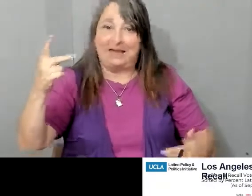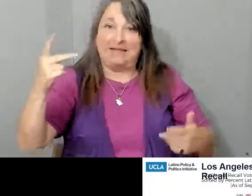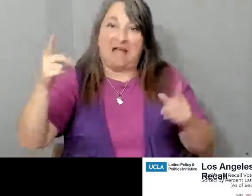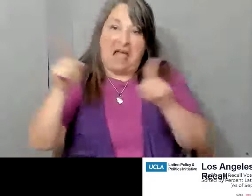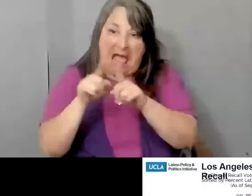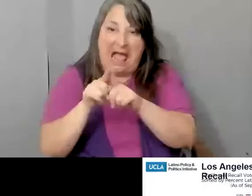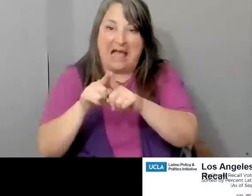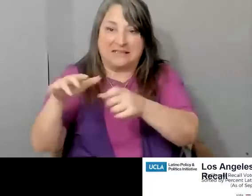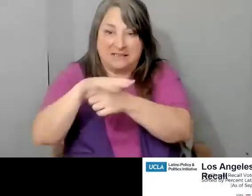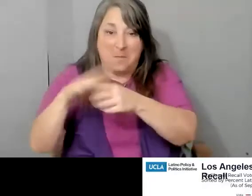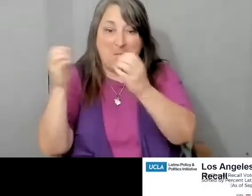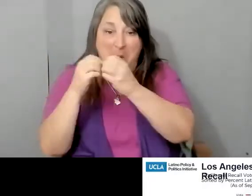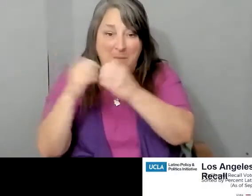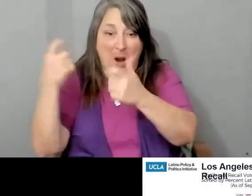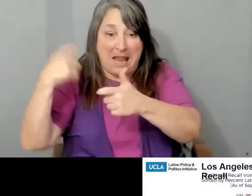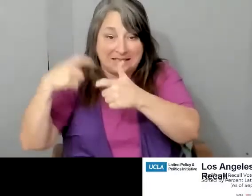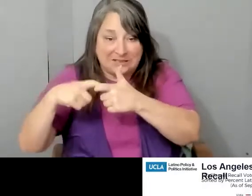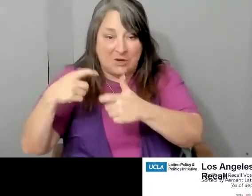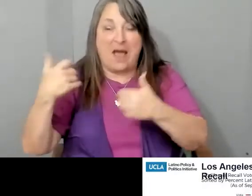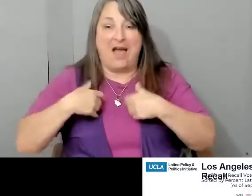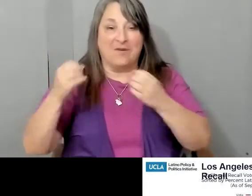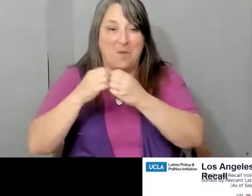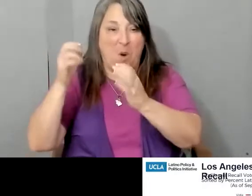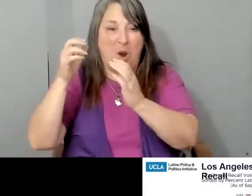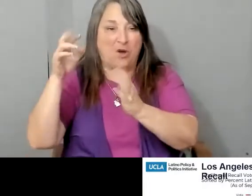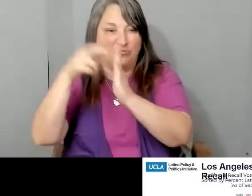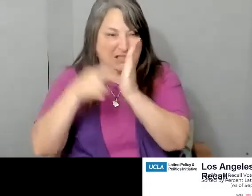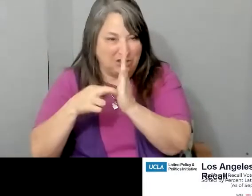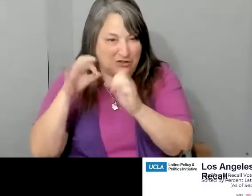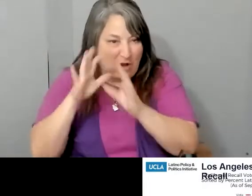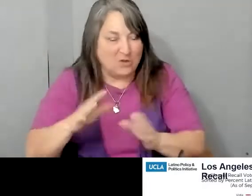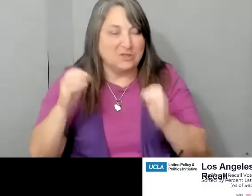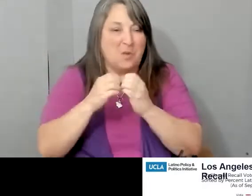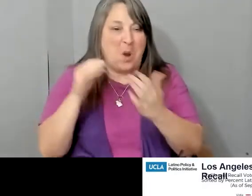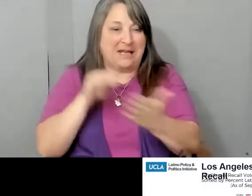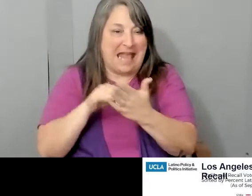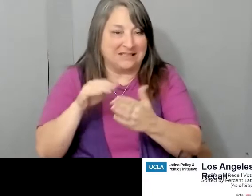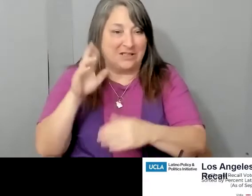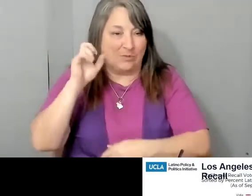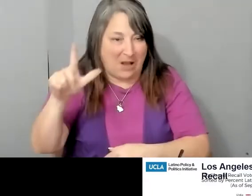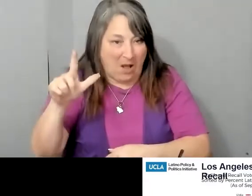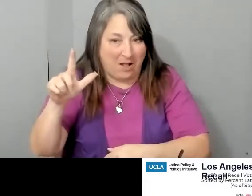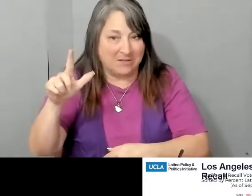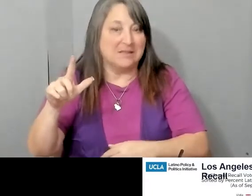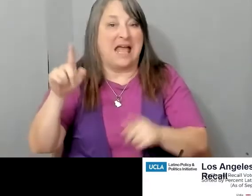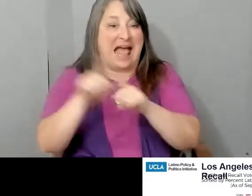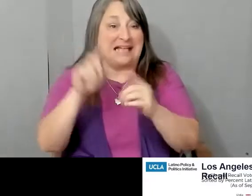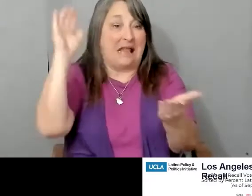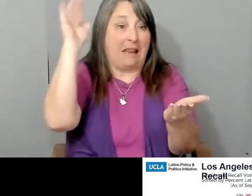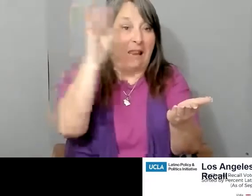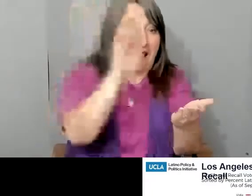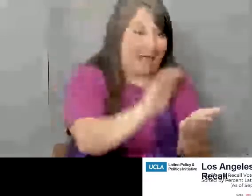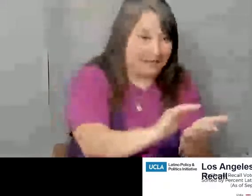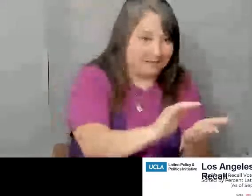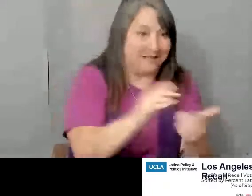more and more Latino, they have more Latino registered voters. They're more against the recall. As precincts have less Latinos and are non